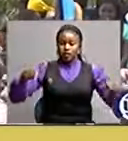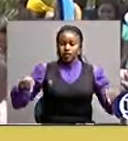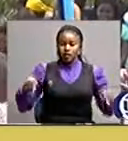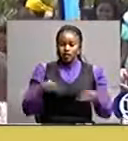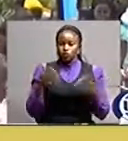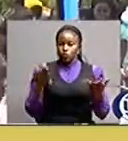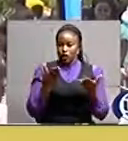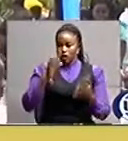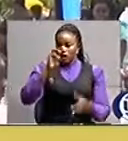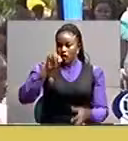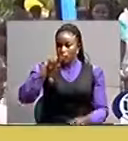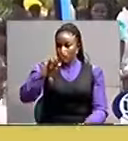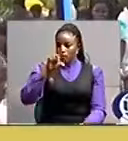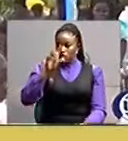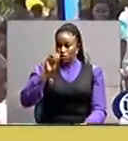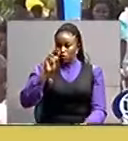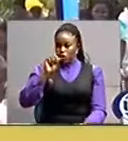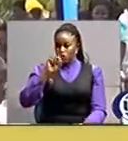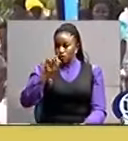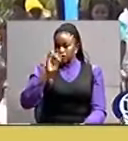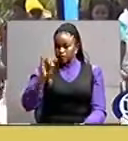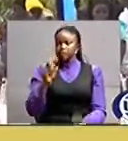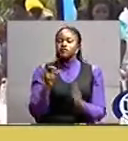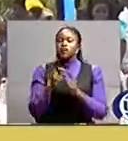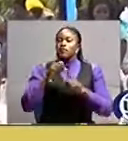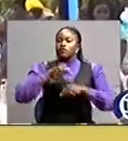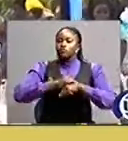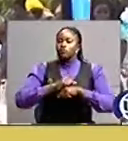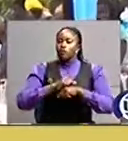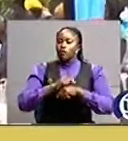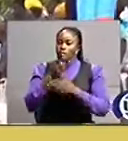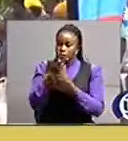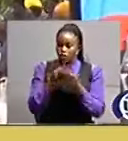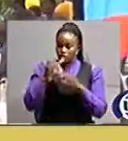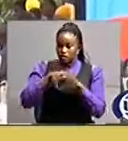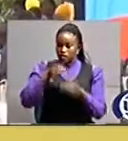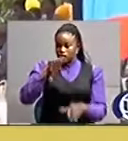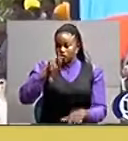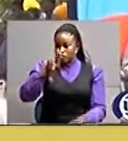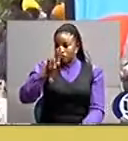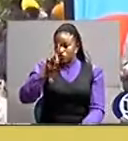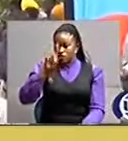moronzi primary school both in the budiebo constituency